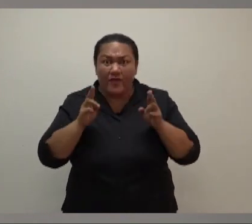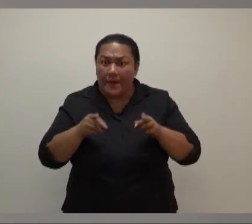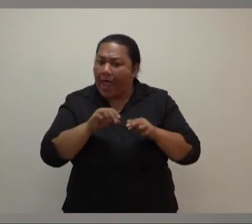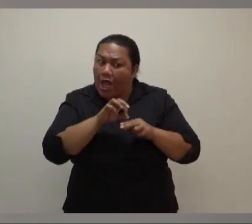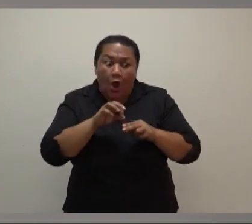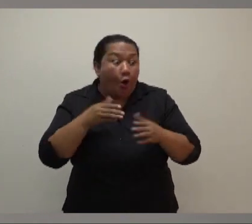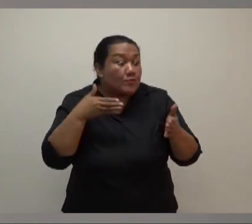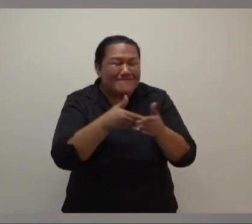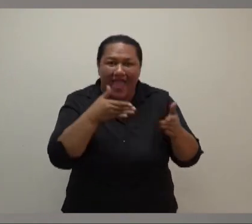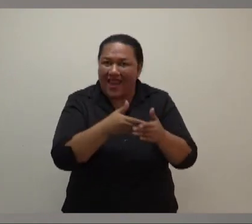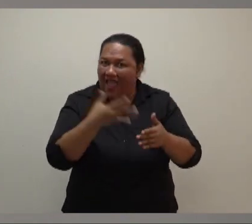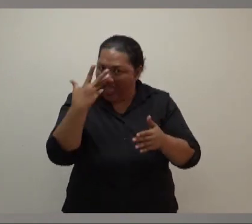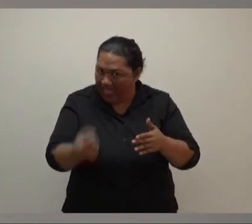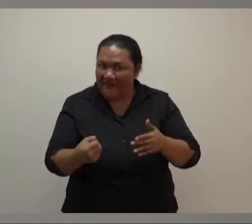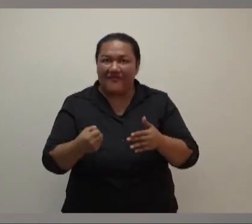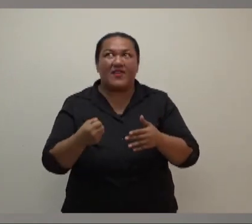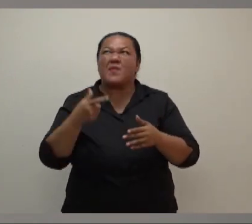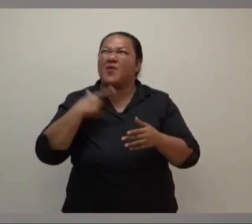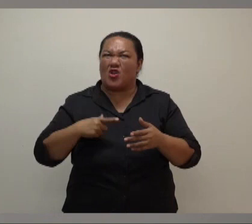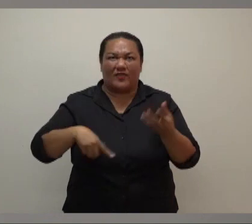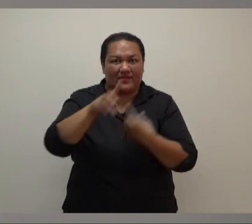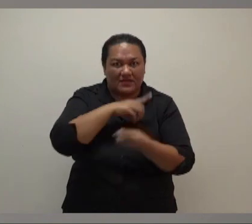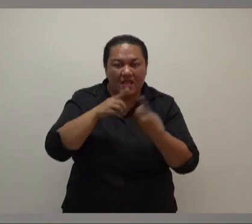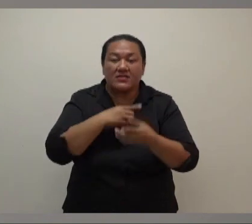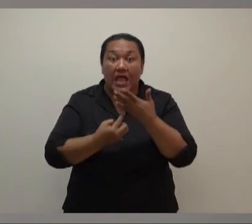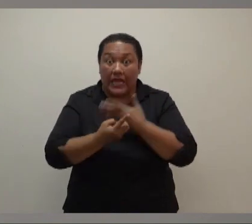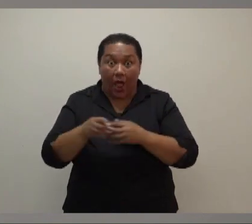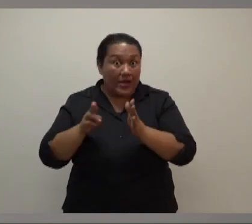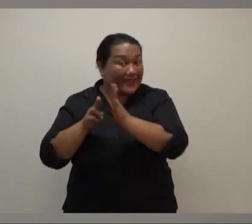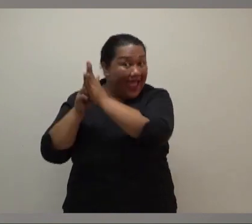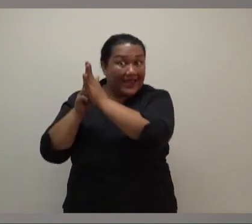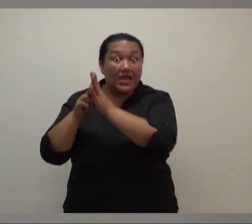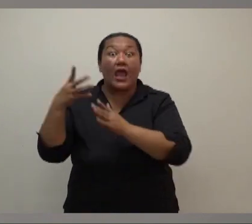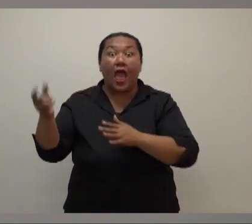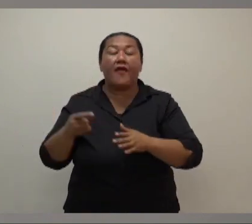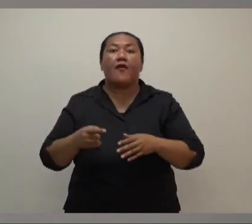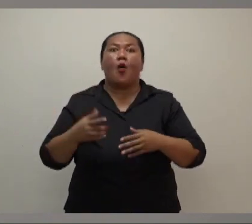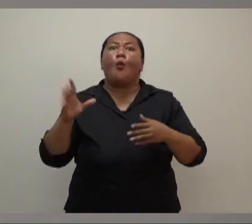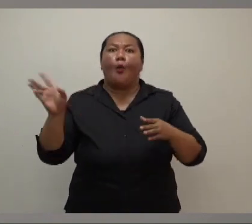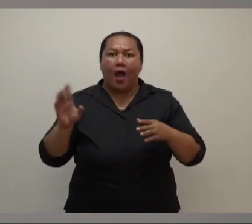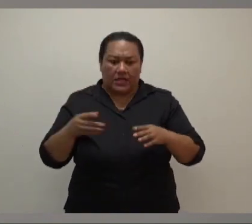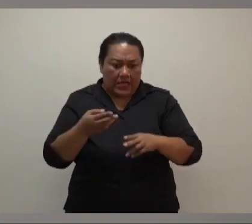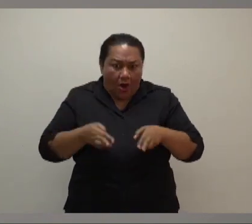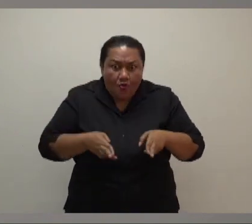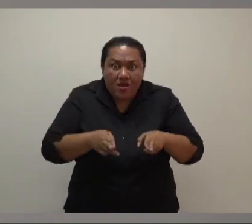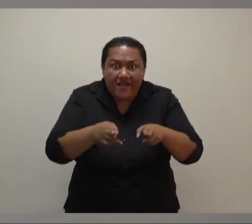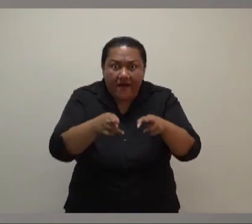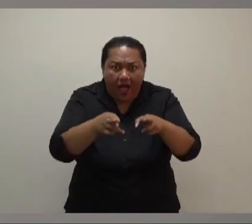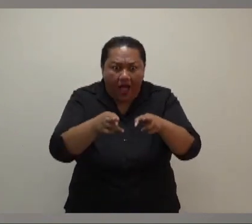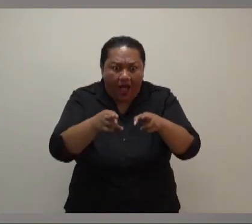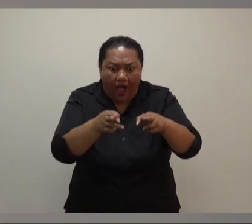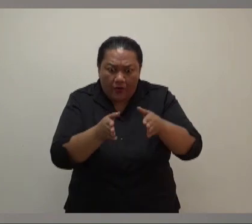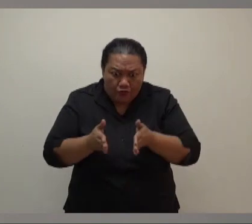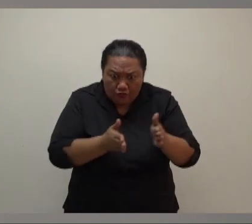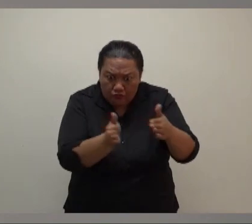For example, a recent flooding in Nandi was mainly a result of the bursting of the riverbank, not because of any drainage issues,